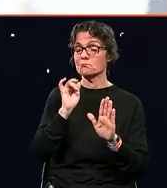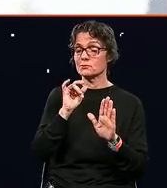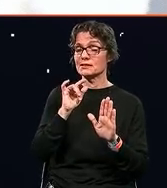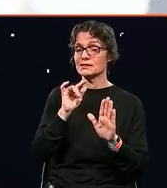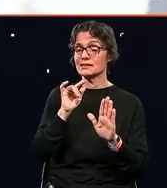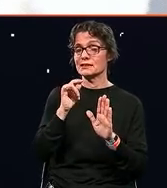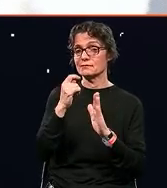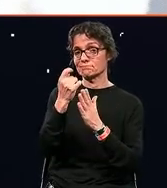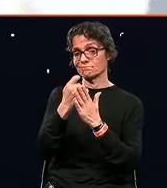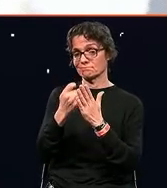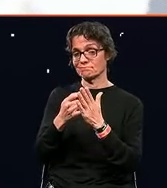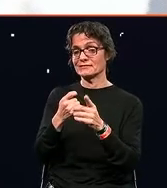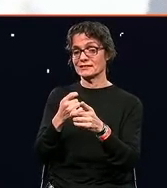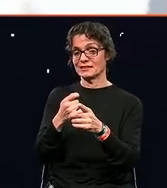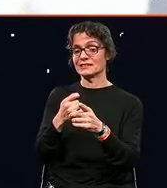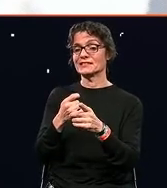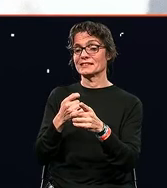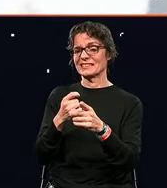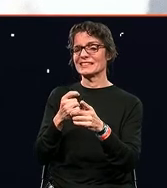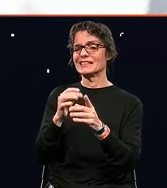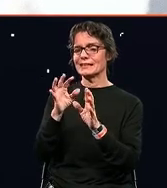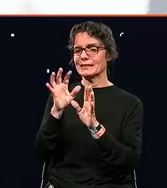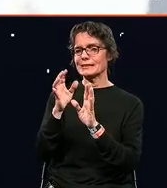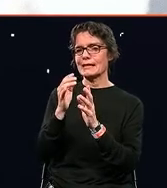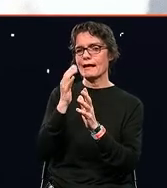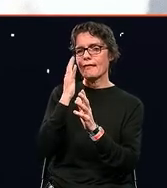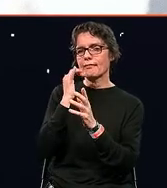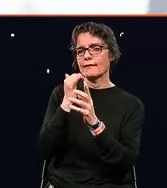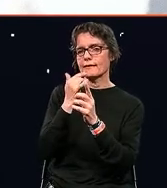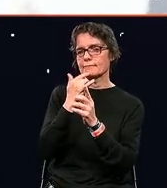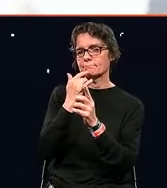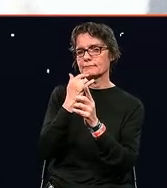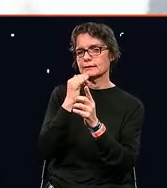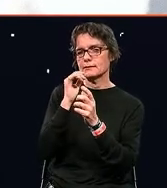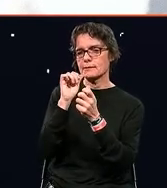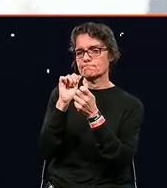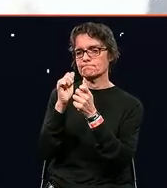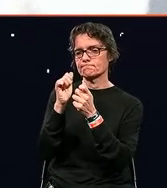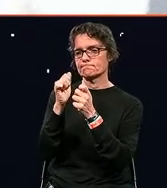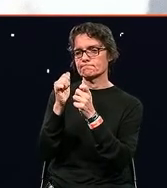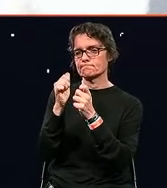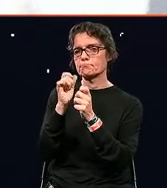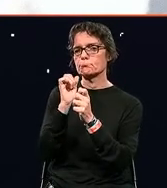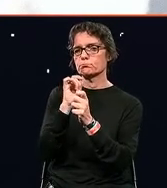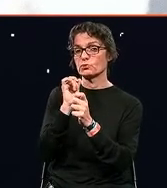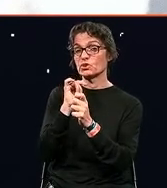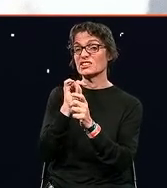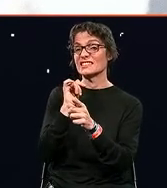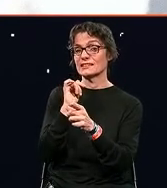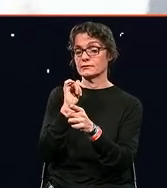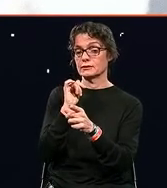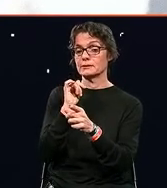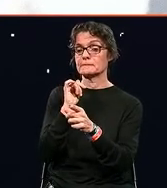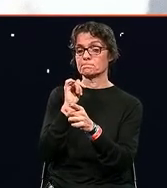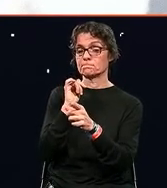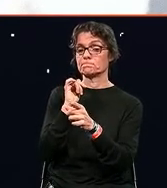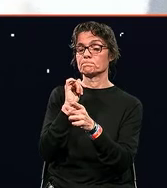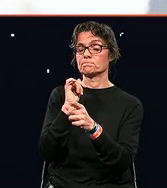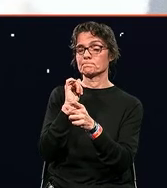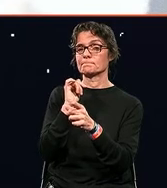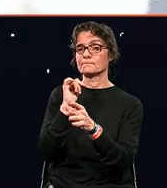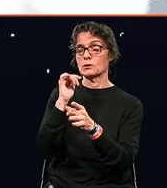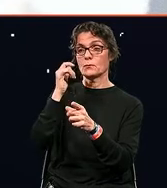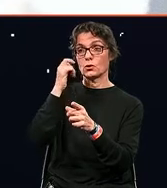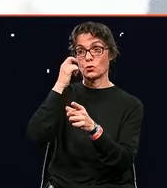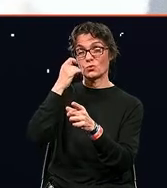designer called Adi Haines who is triggering our minds a little bit of what it requires to